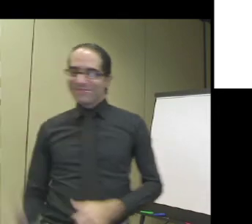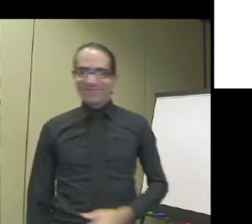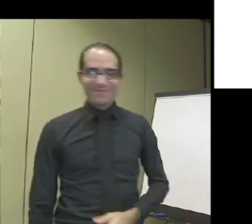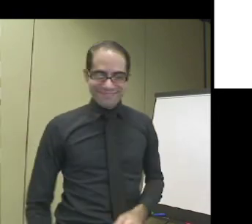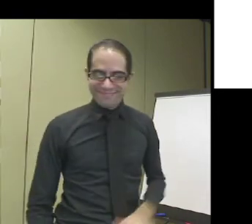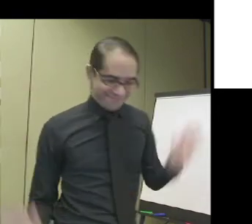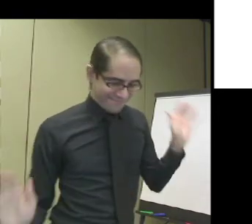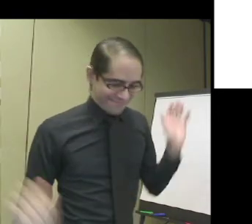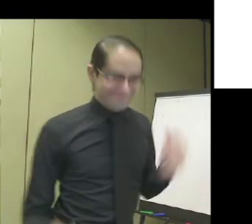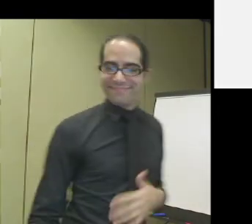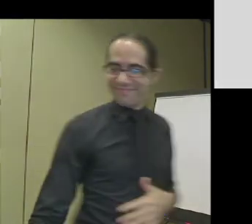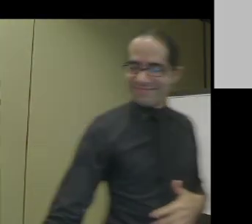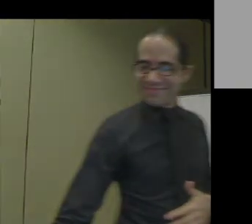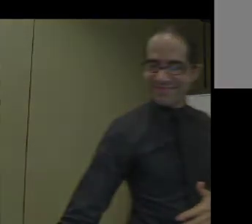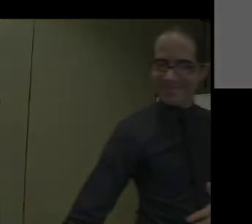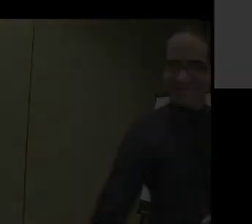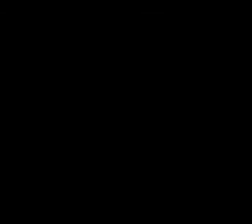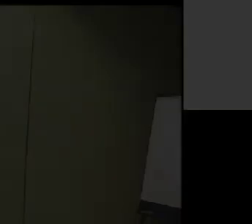Okay. Thank you.